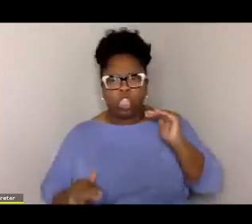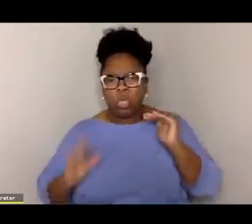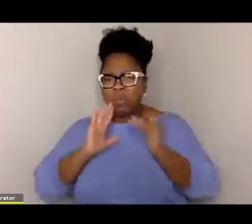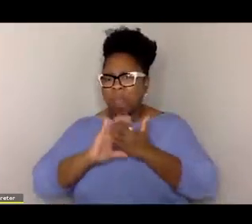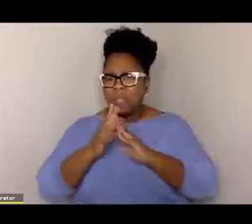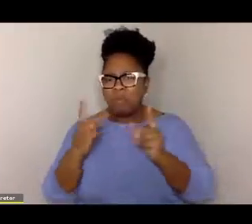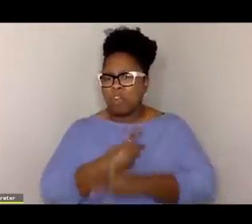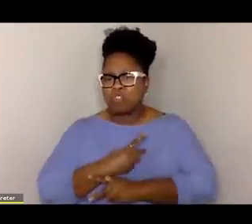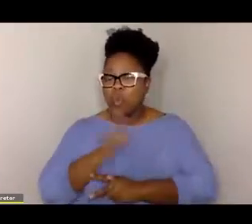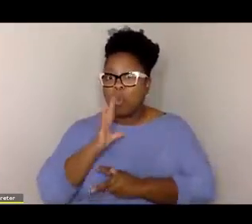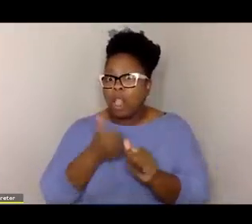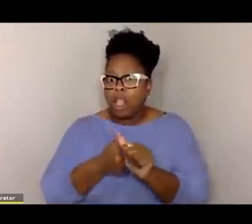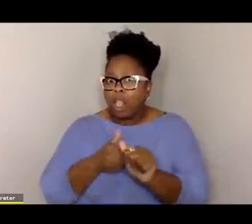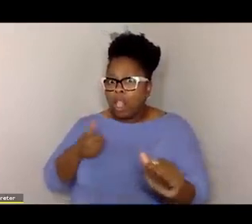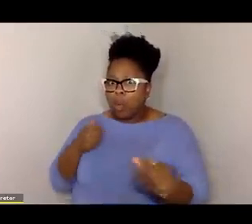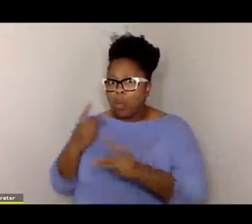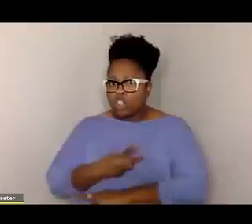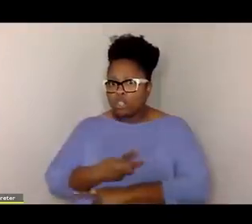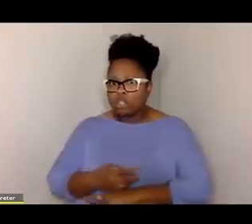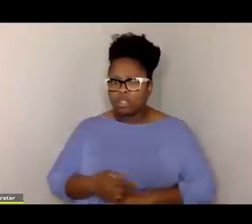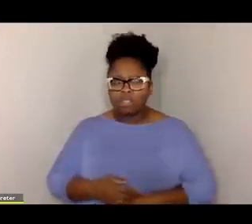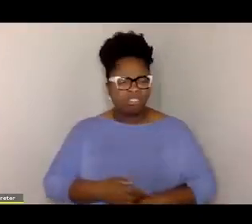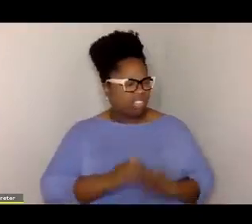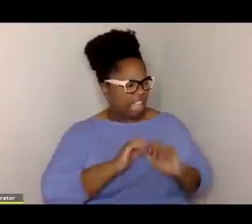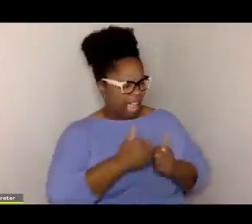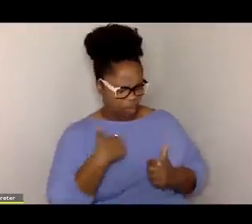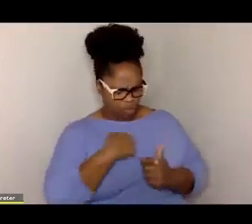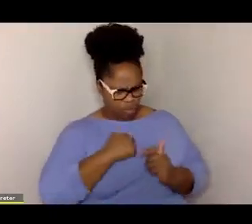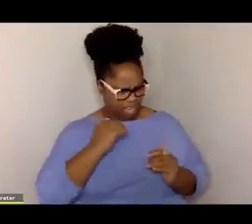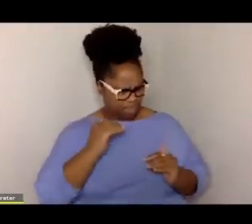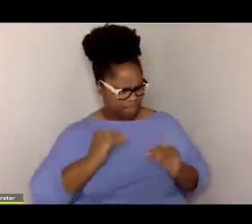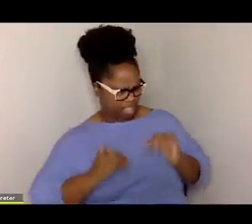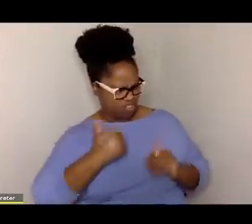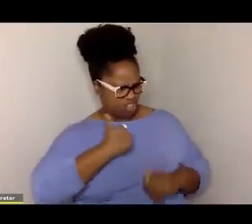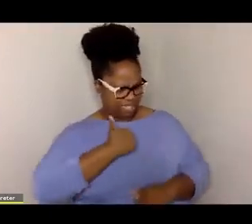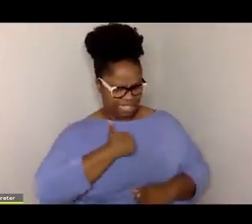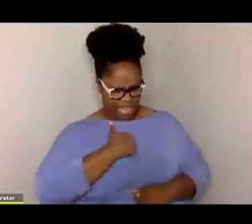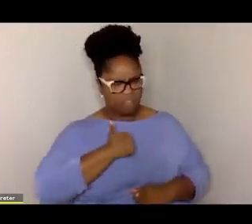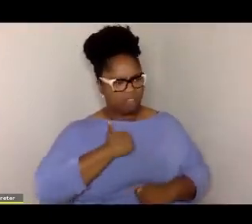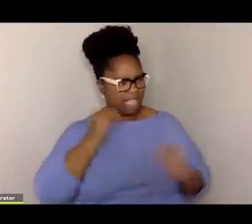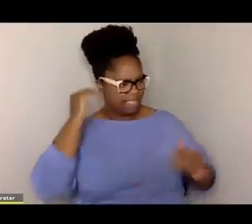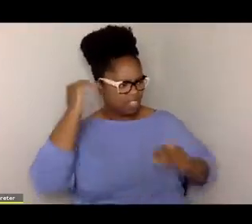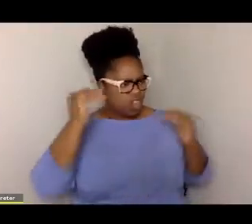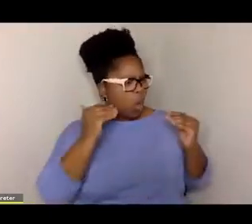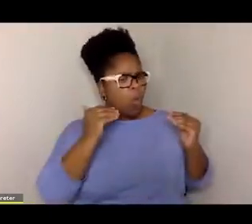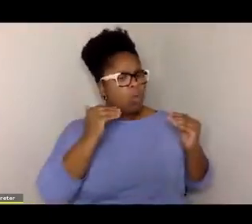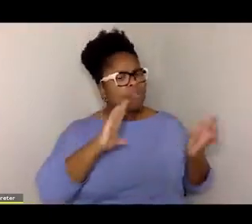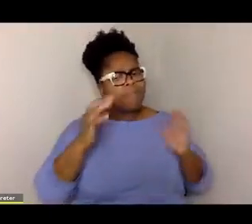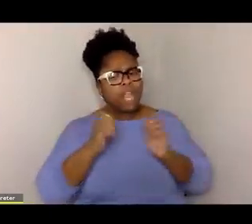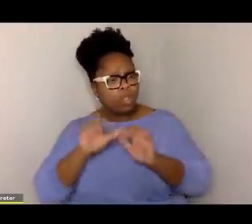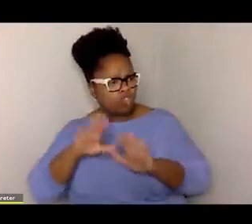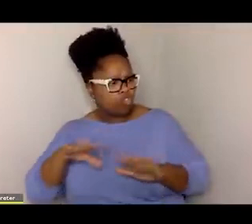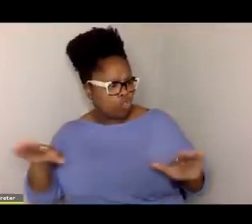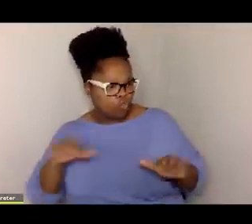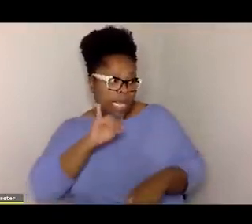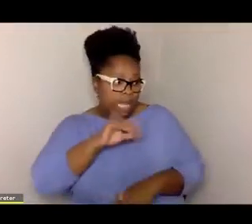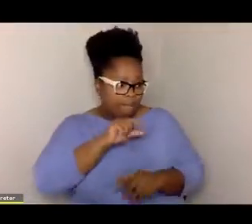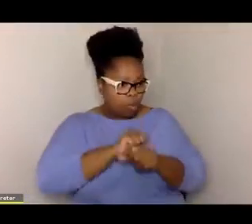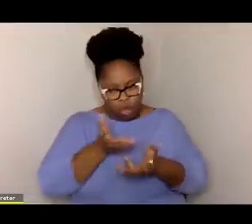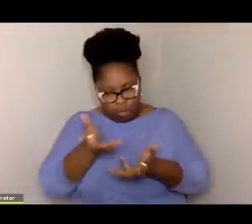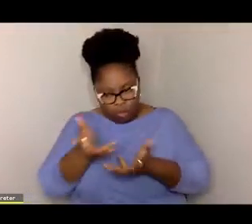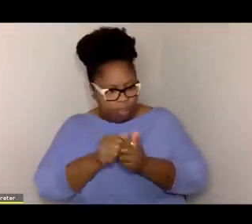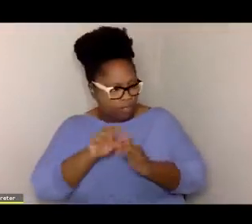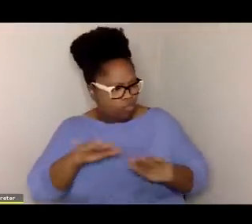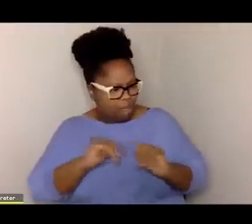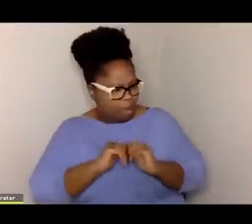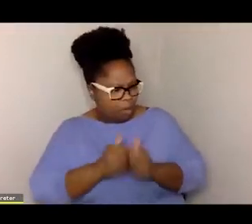We'll fall further behind. And what are ways to regulate ourselves as adults and ways to regulate children if